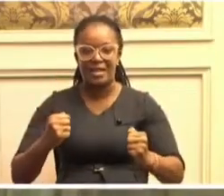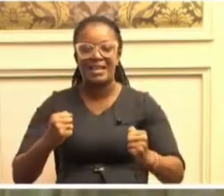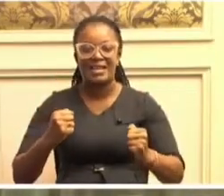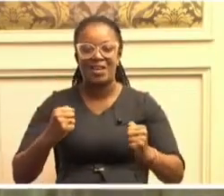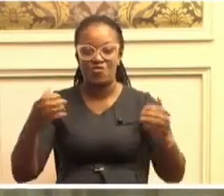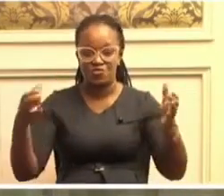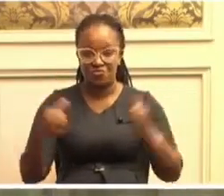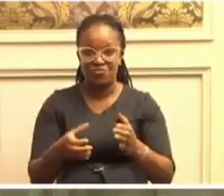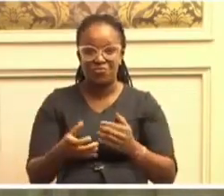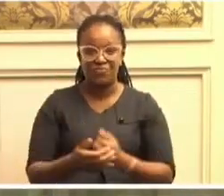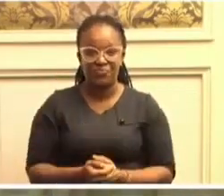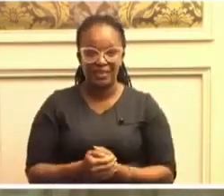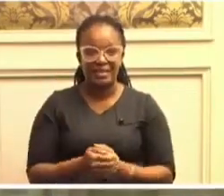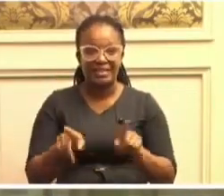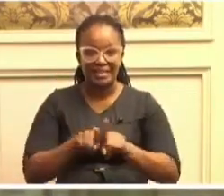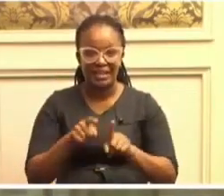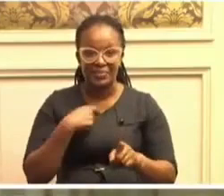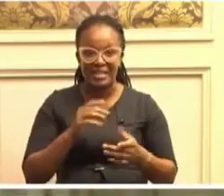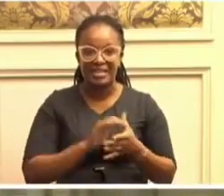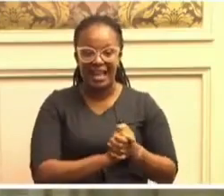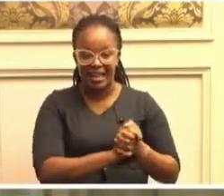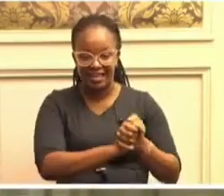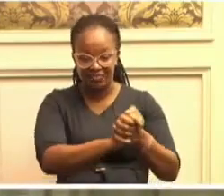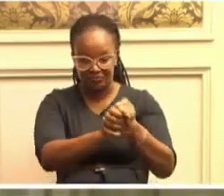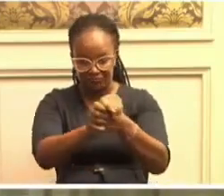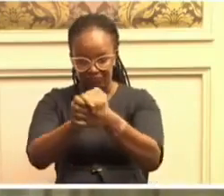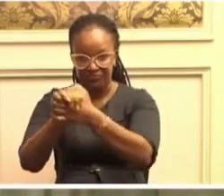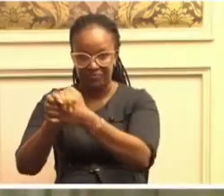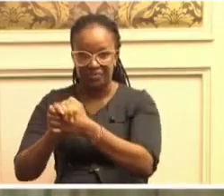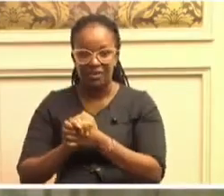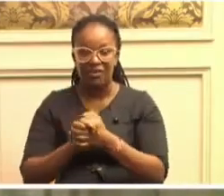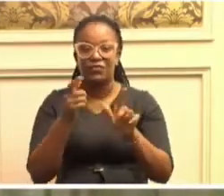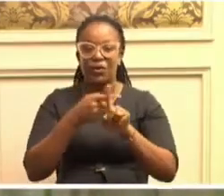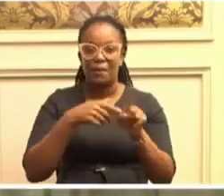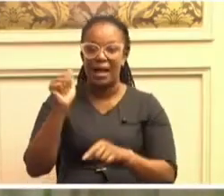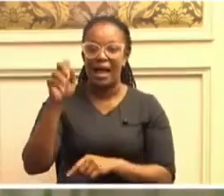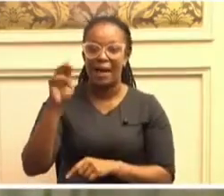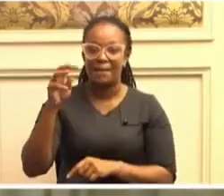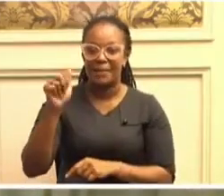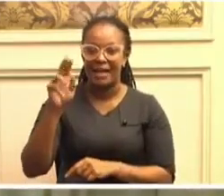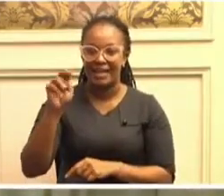I also bring you greetings from Amani National Congress,